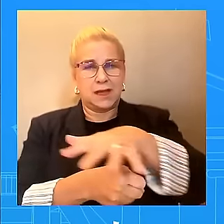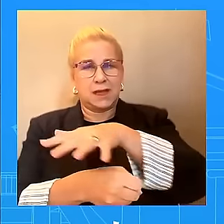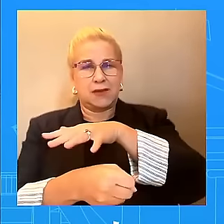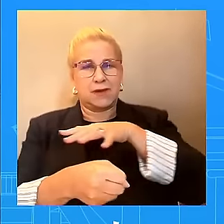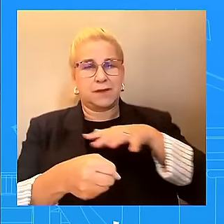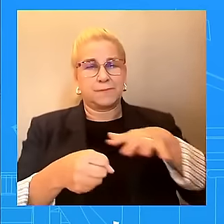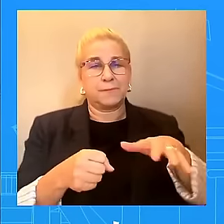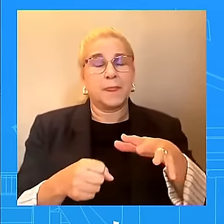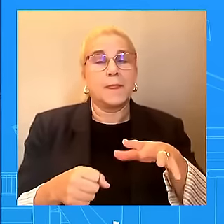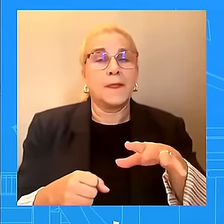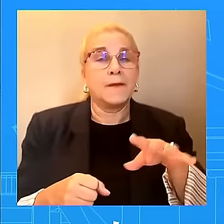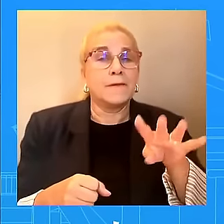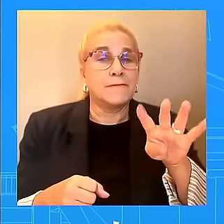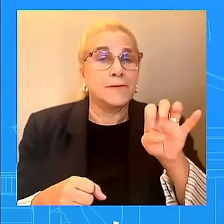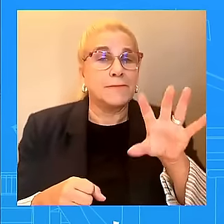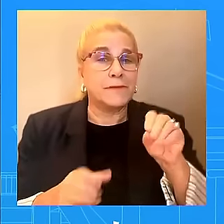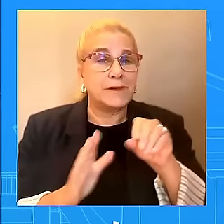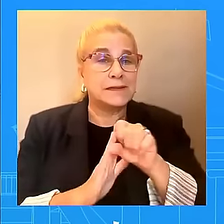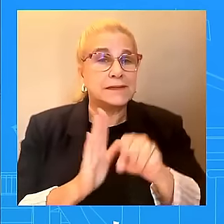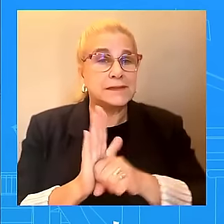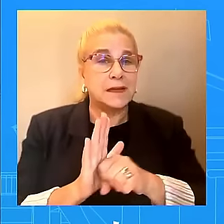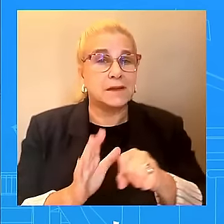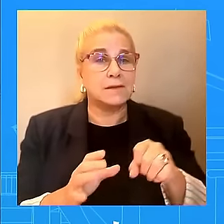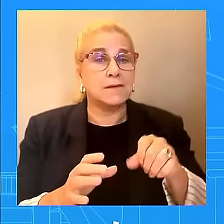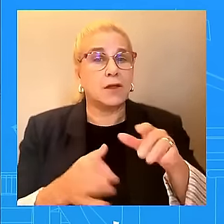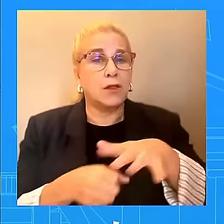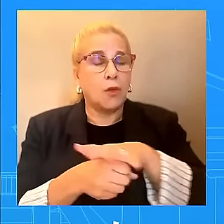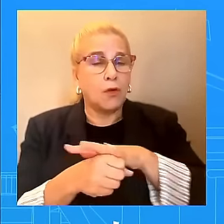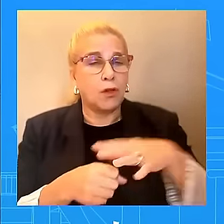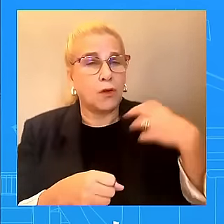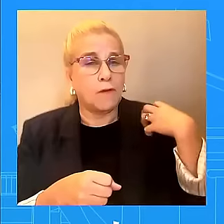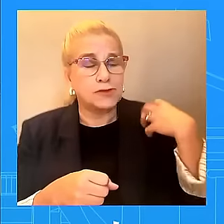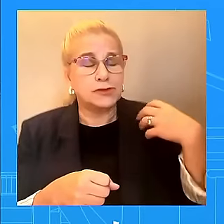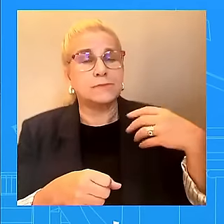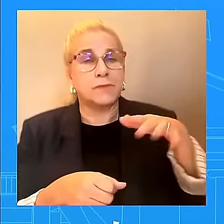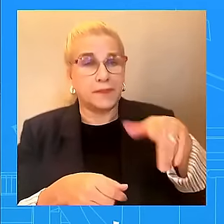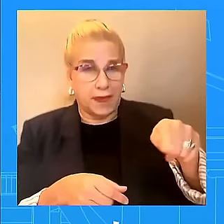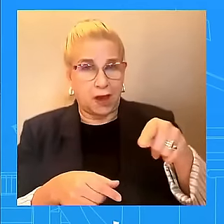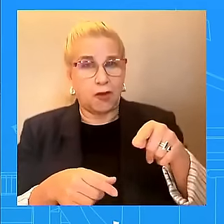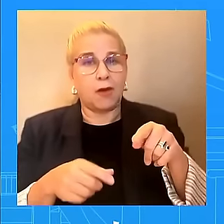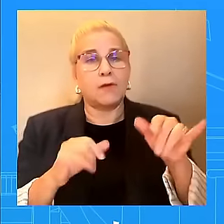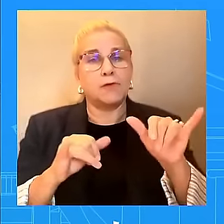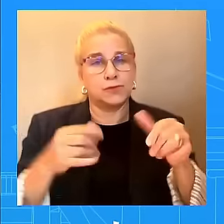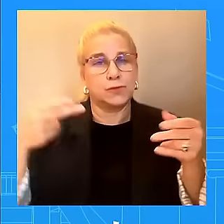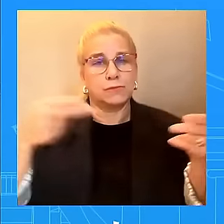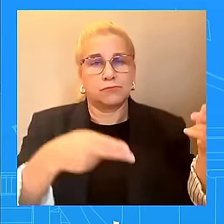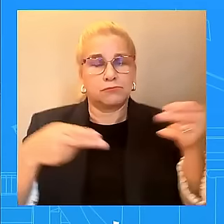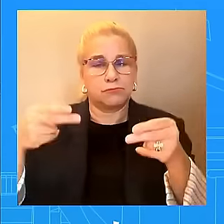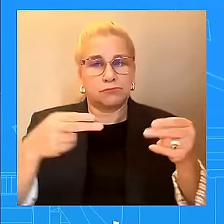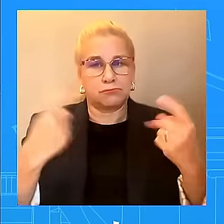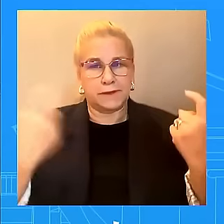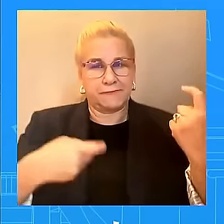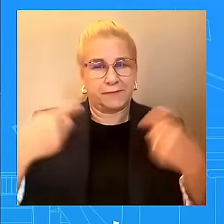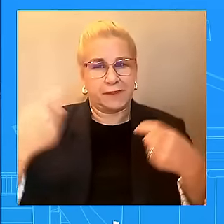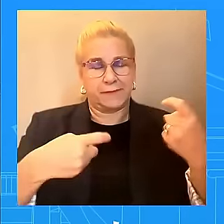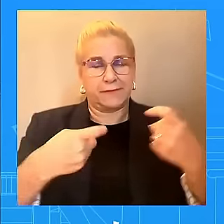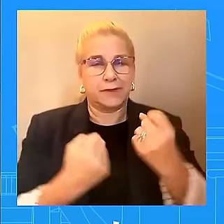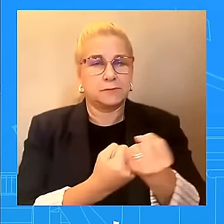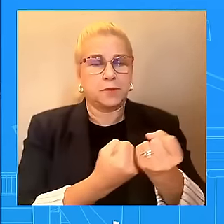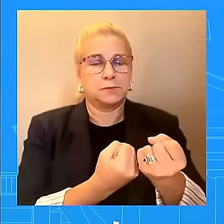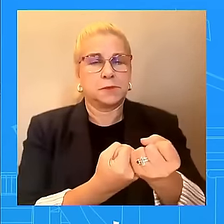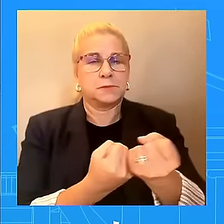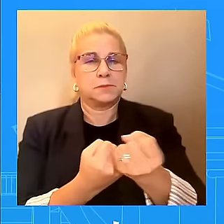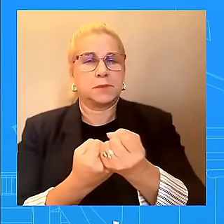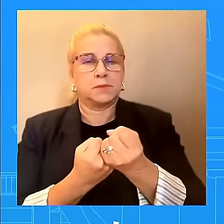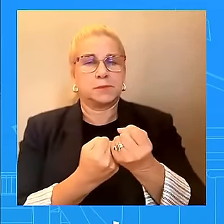offer further support. And to date, President, the President, this administration has helped thousands of